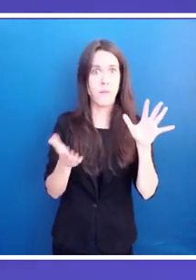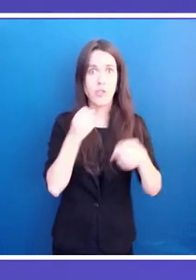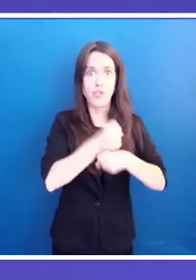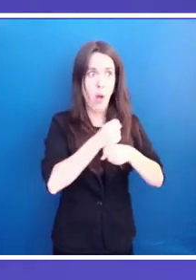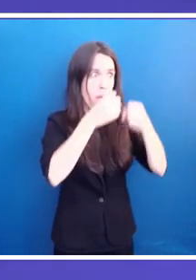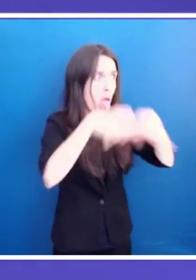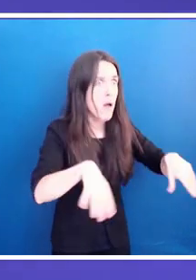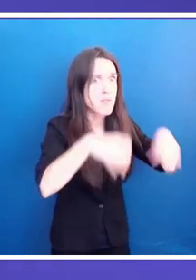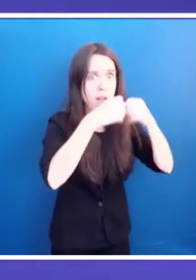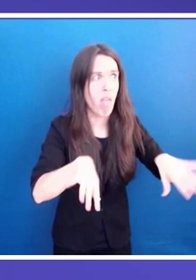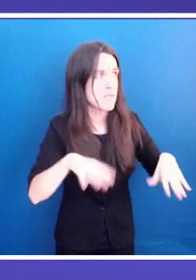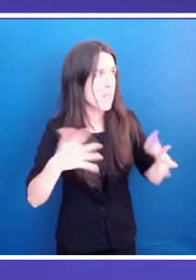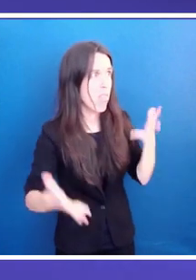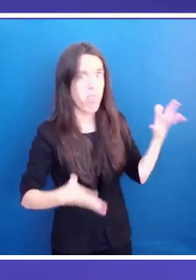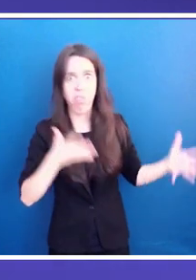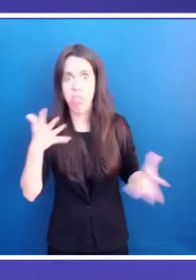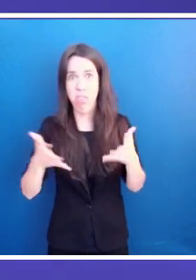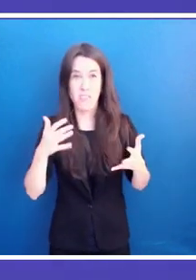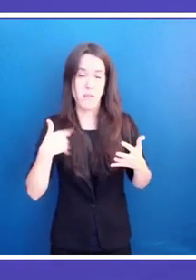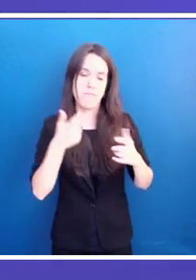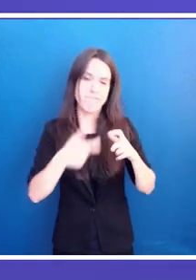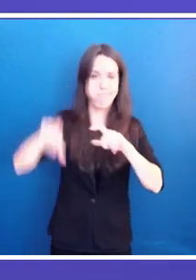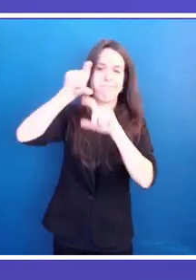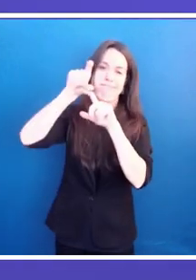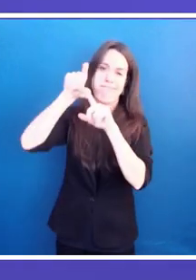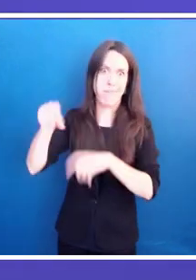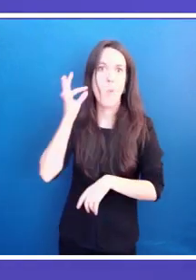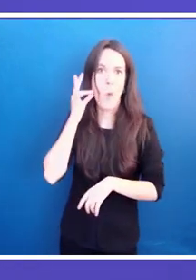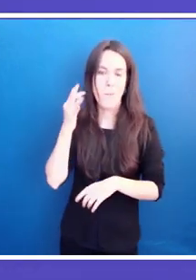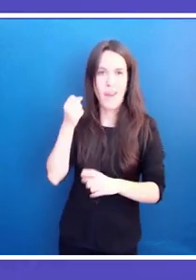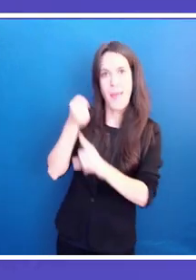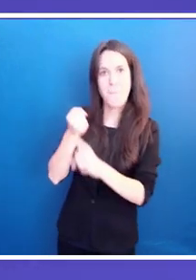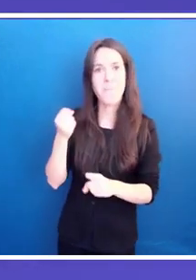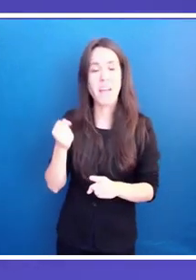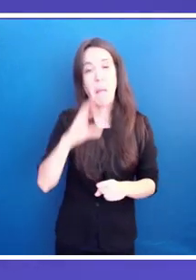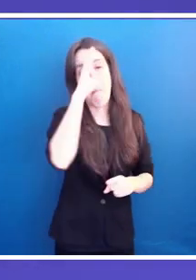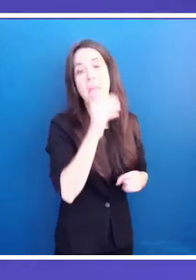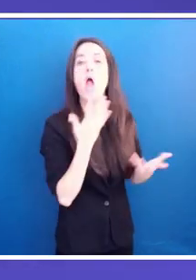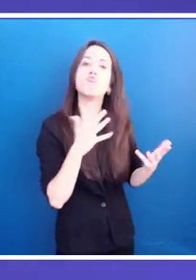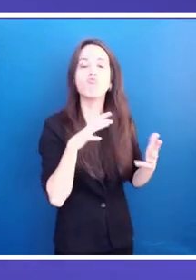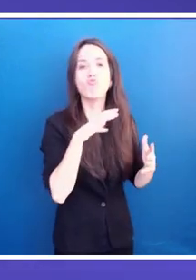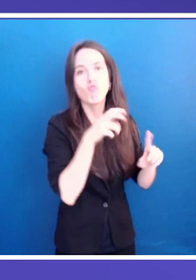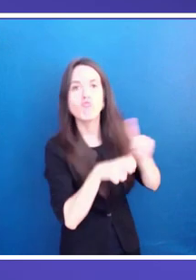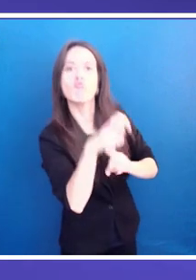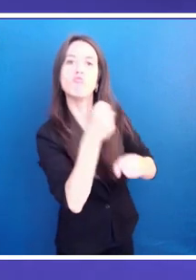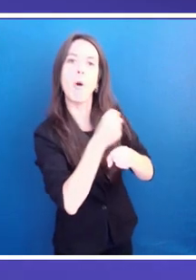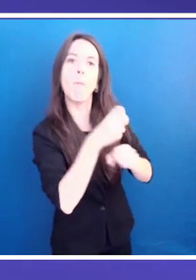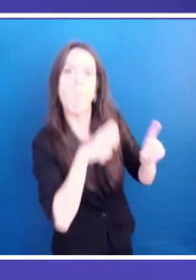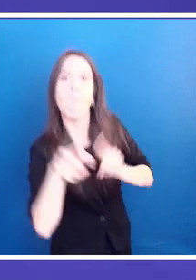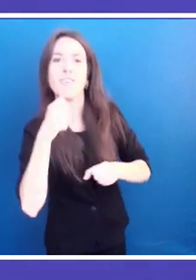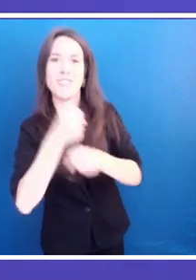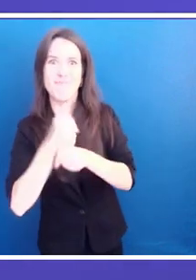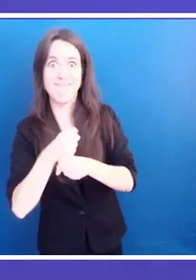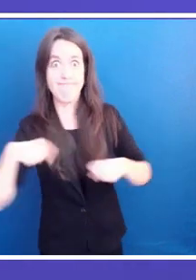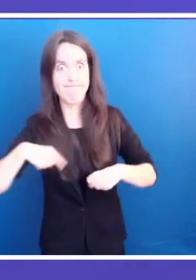double the job losses as compared to men. In fact, the informal sector might be the